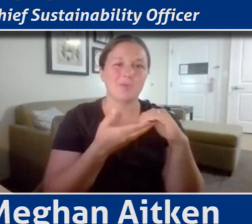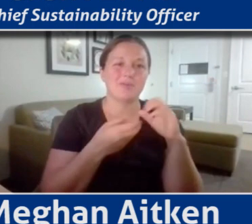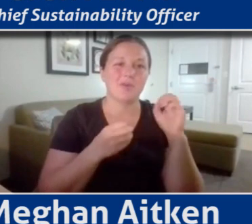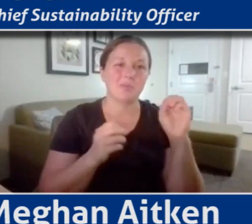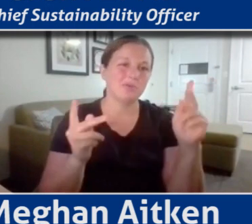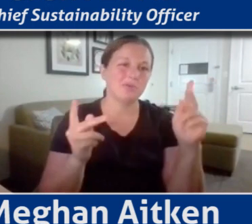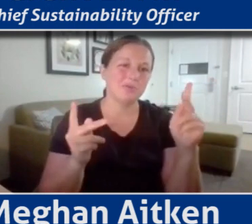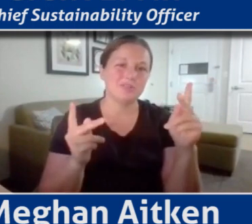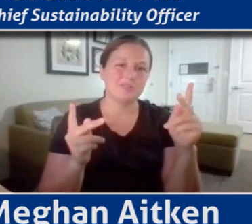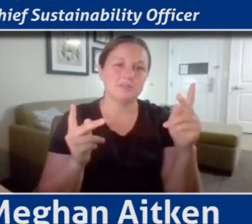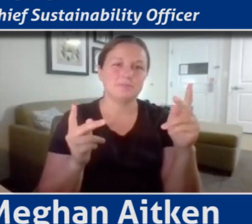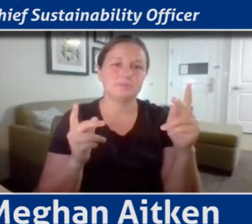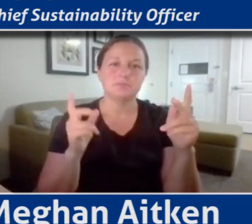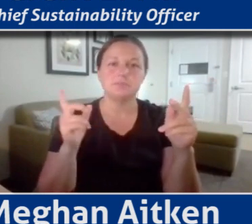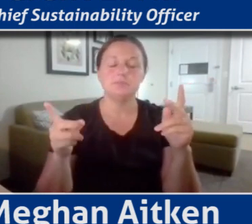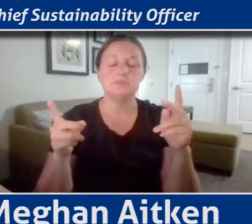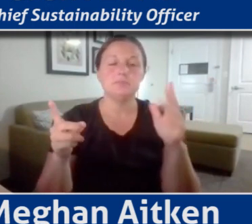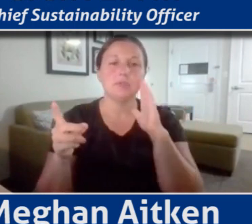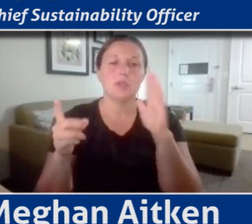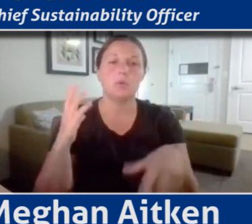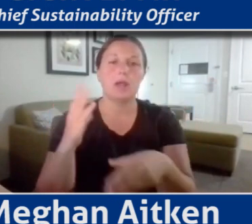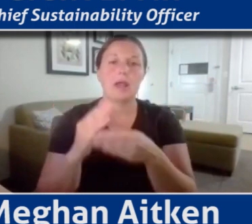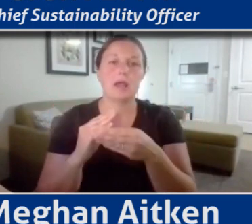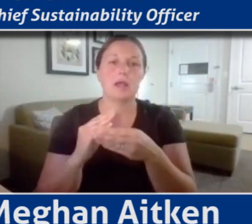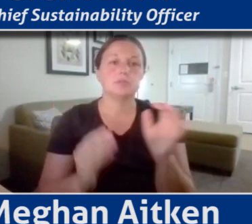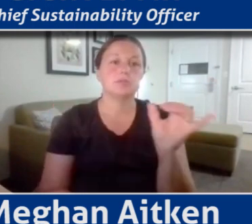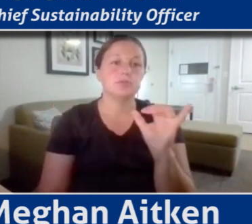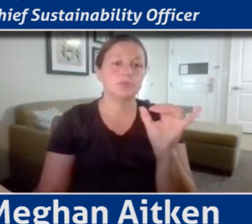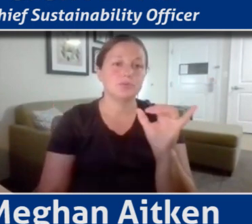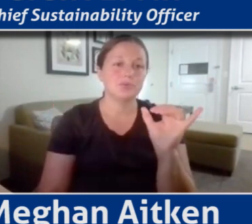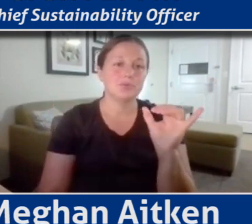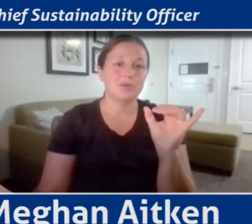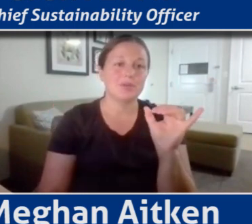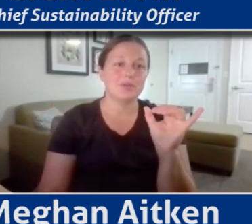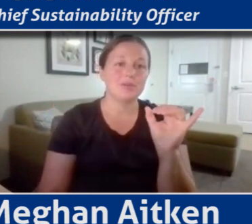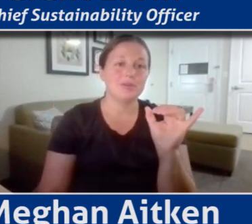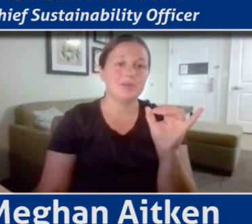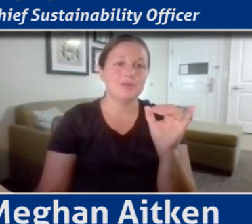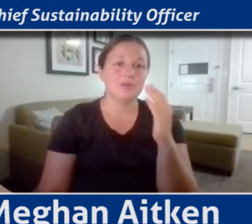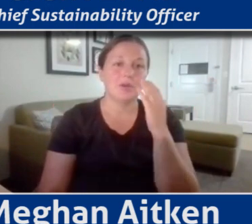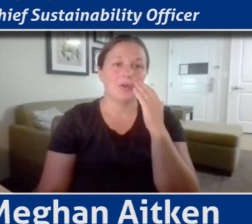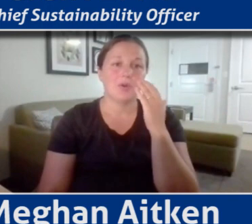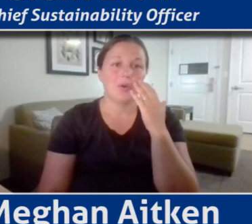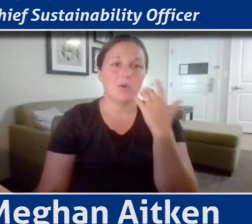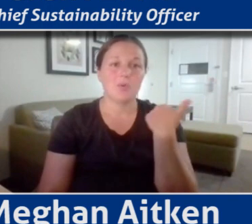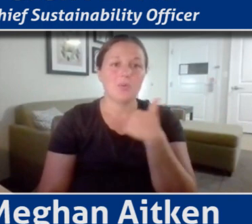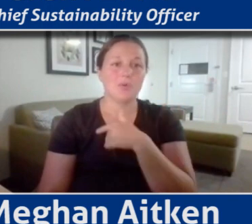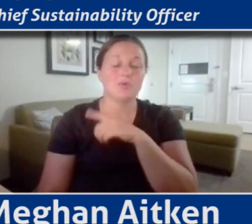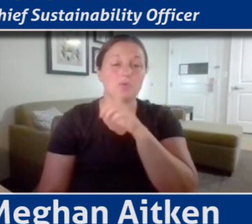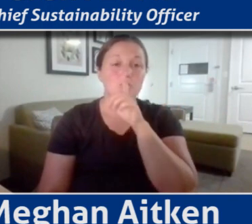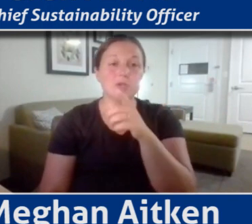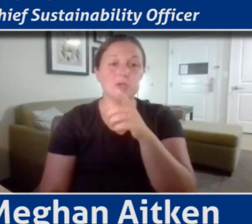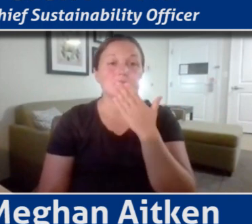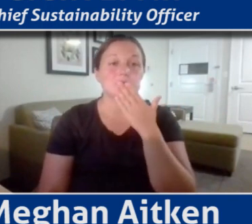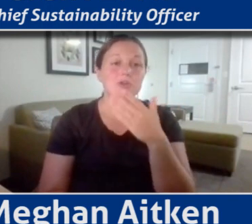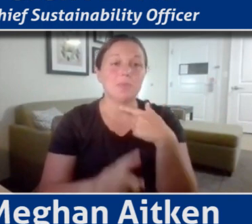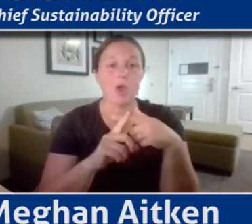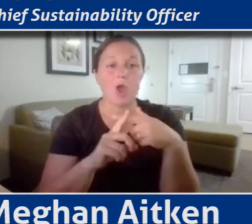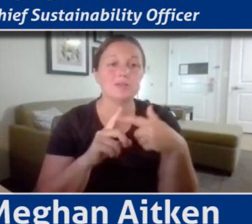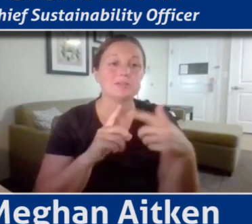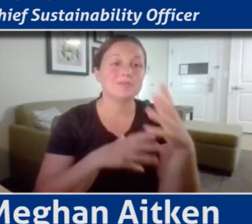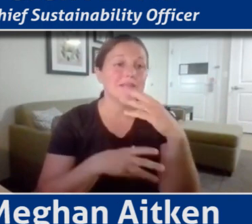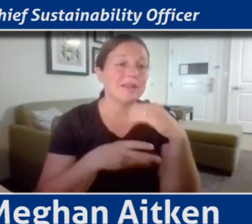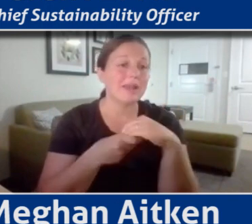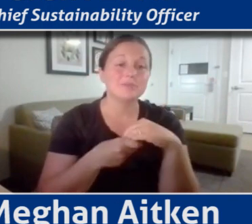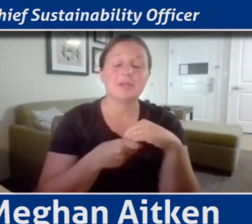I would just add really quickly, too, whereas we've seen a lot of really good and positive engagement and a lot of buy